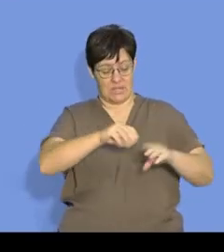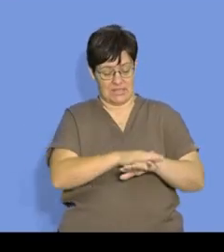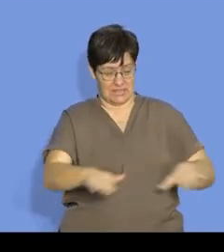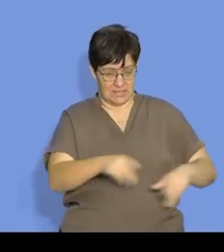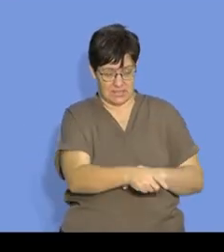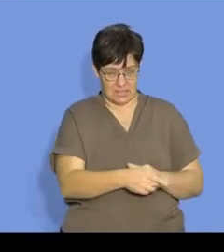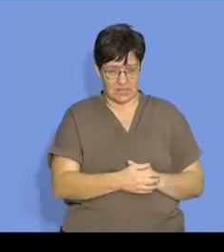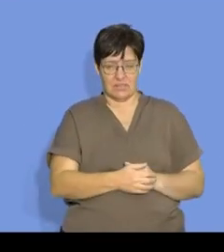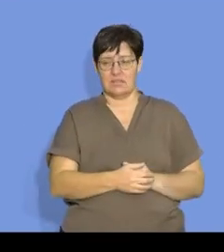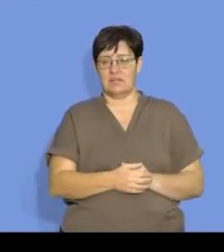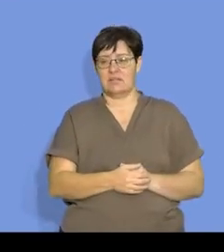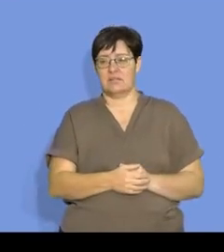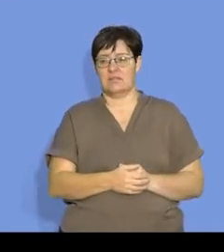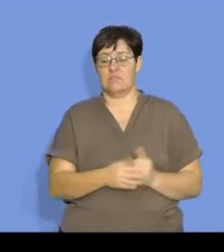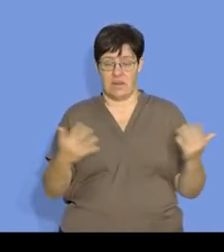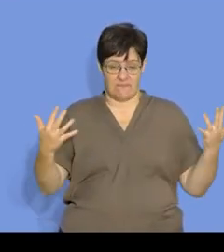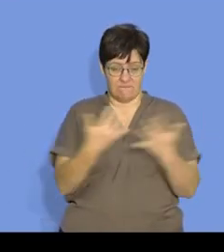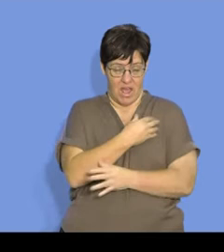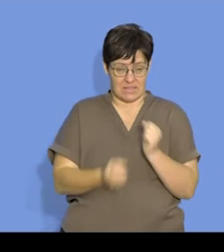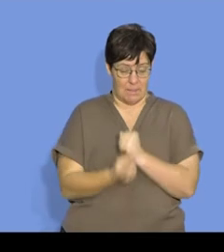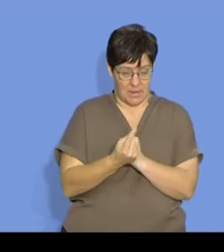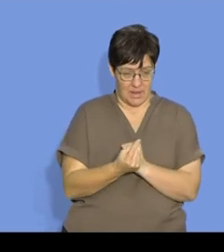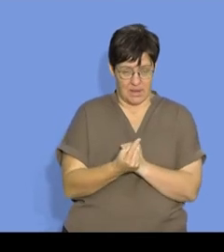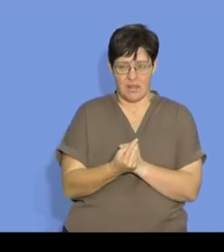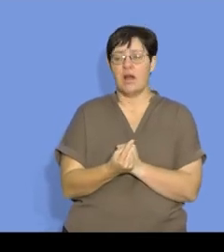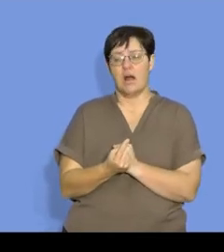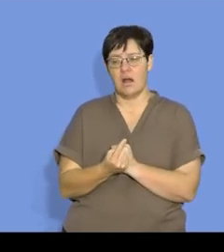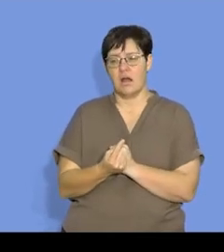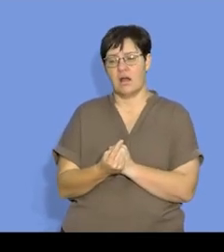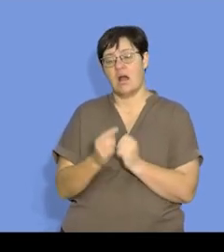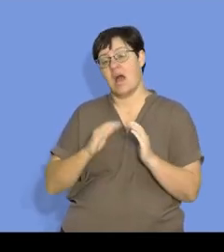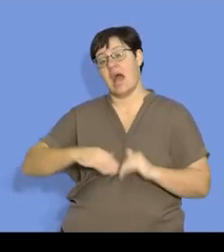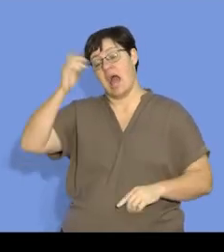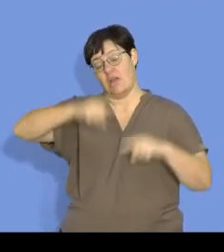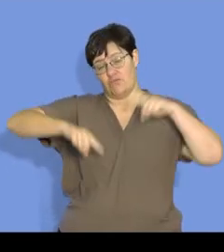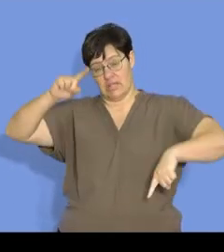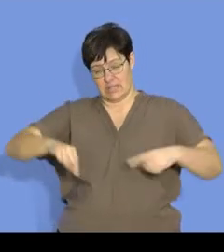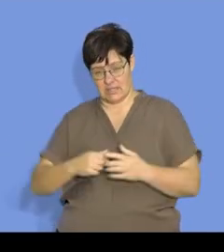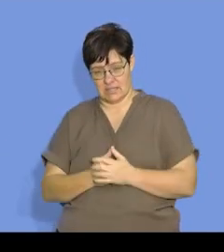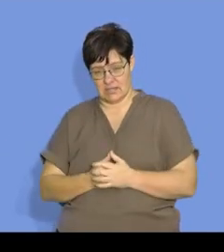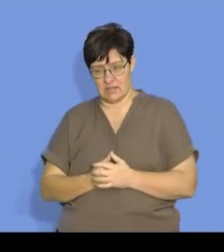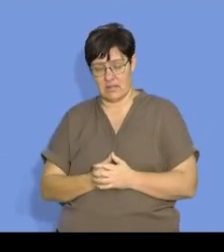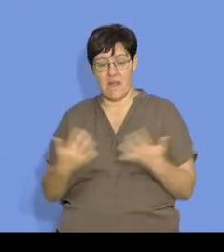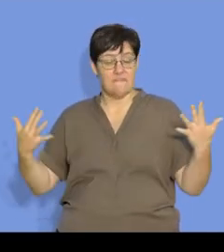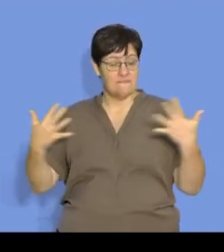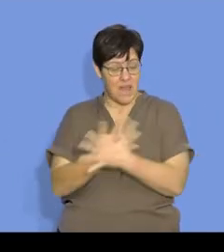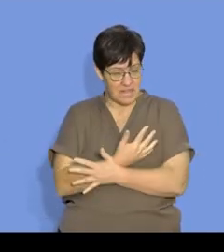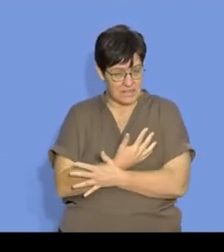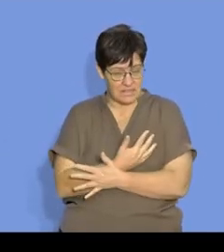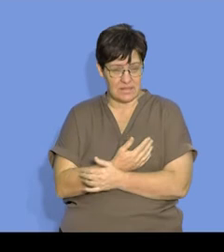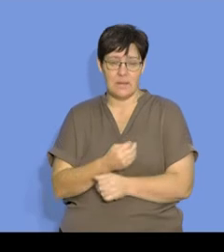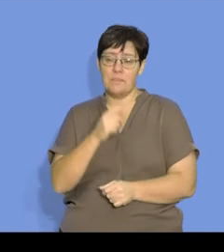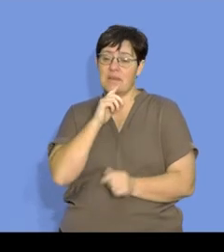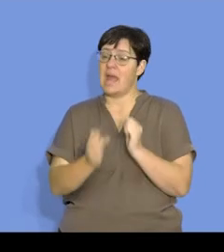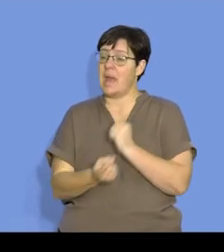a powdered surface, we will have fast reaction, and we will say it's got a high rate, and this fast